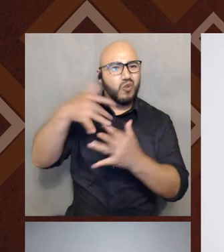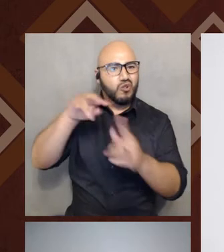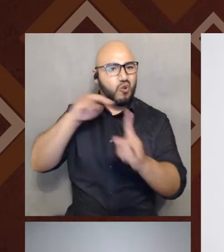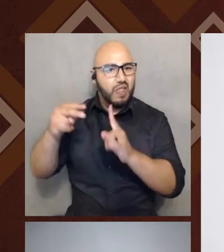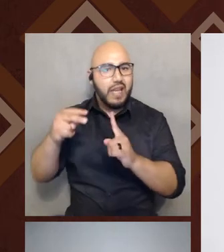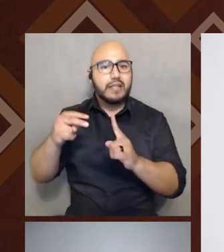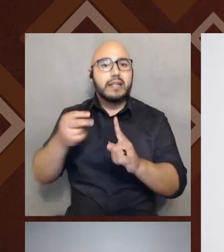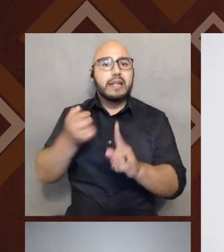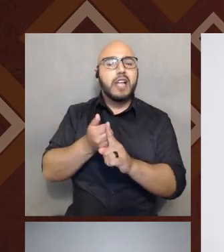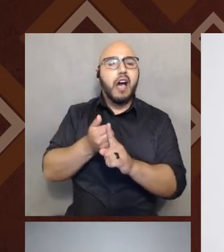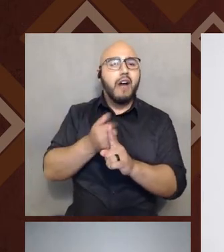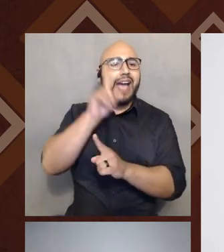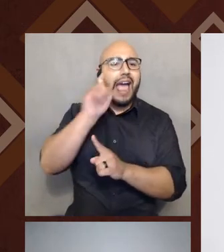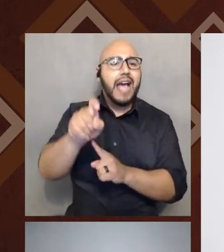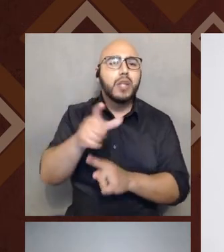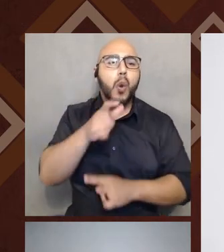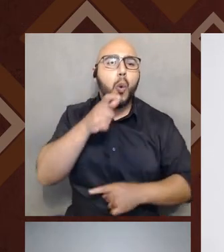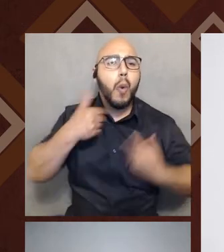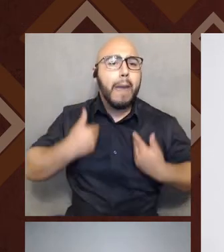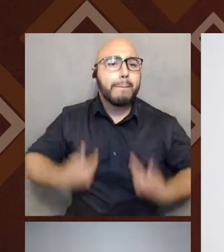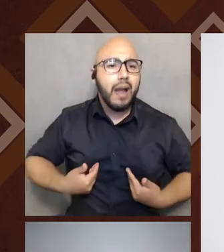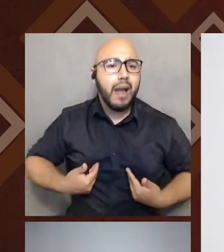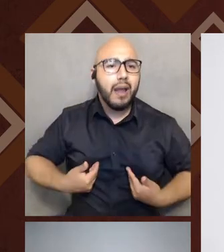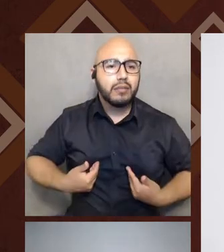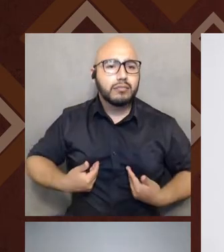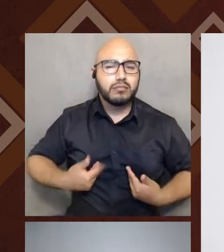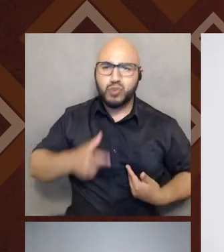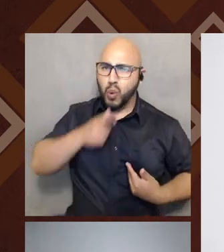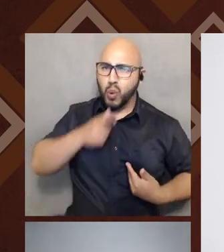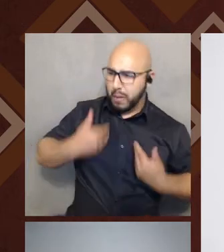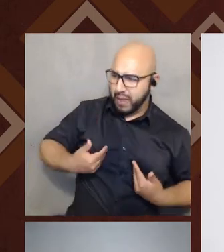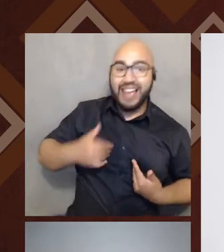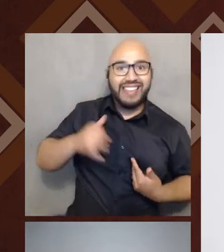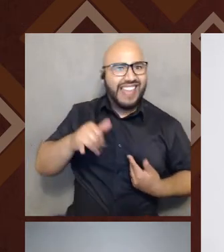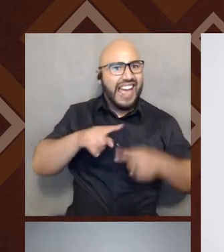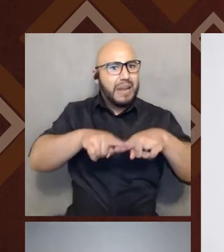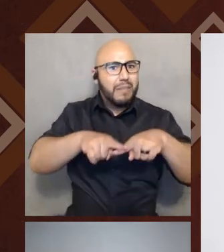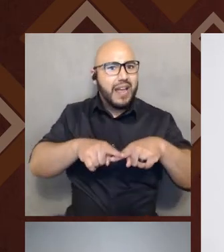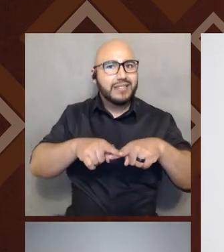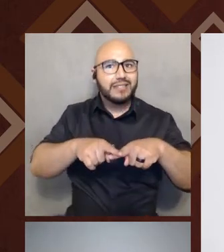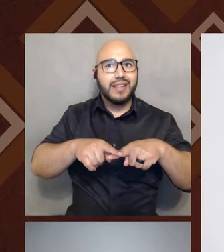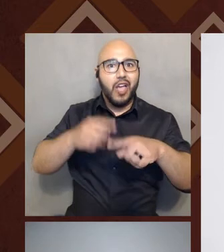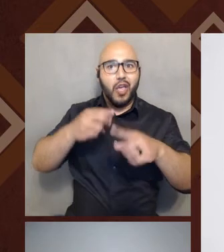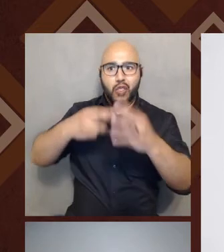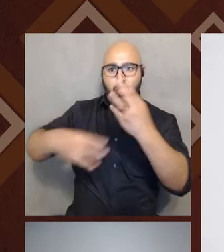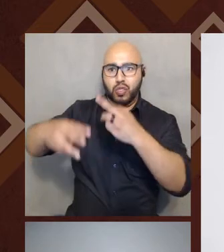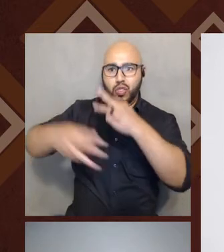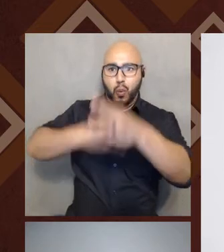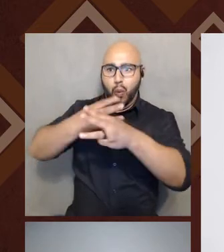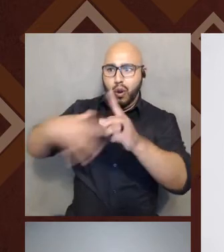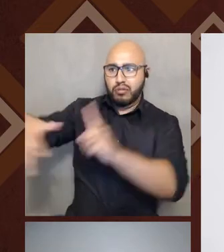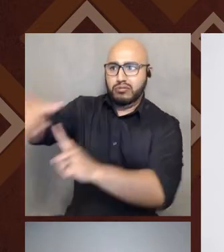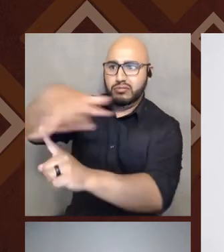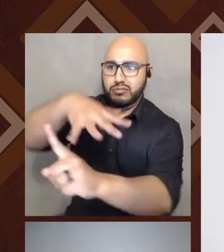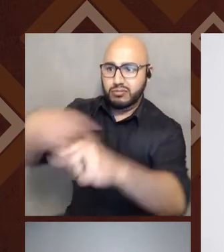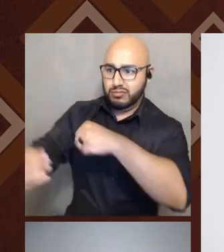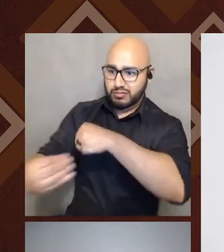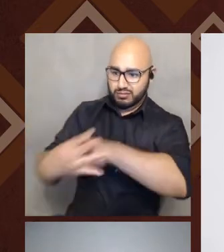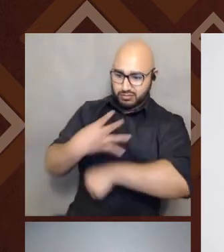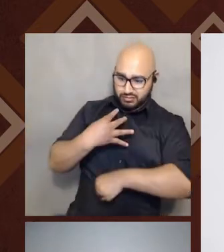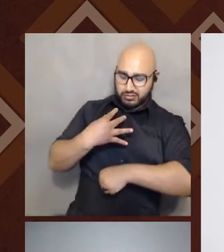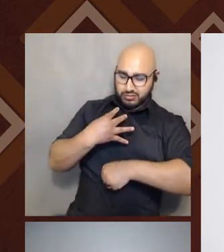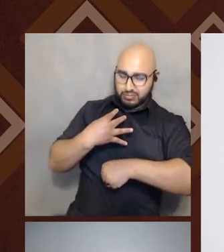I? The answer really depends in large part on who the world around me says I am. Right.